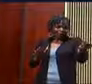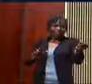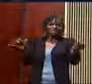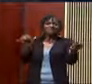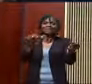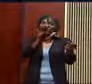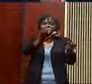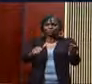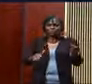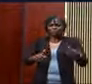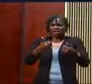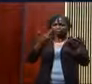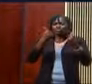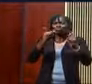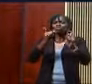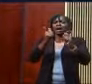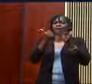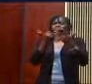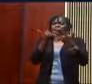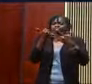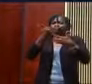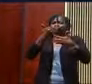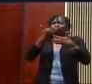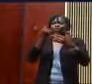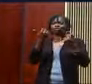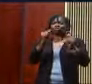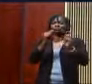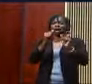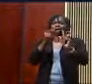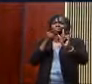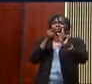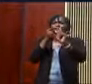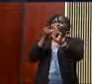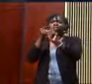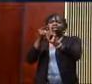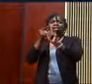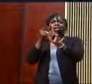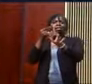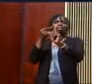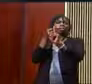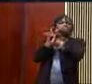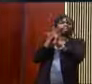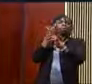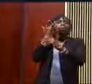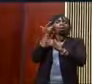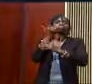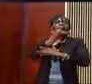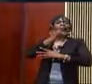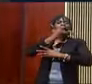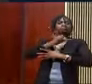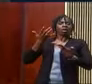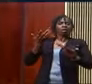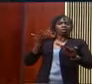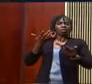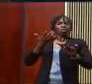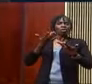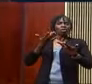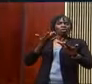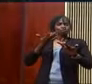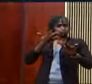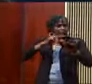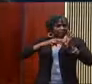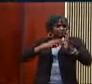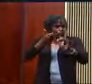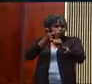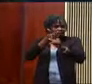take off, but you got too much trash that you need to clear out, and the trash gets cleared out when you learn the power of